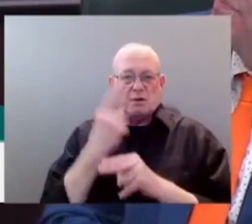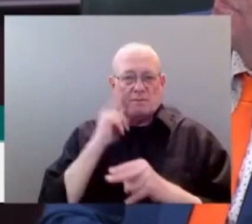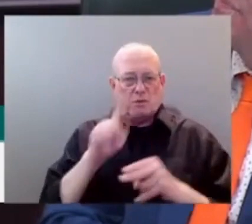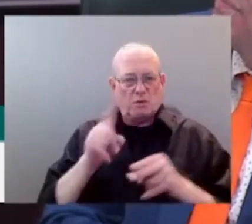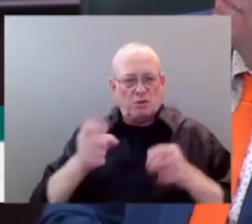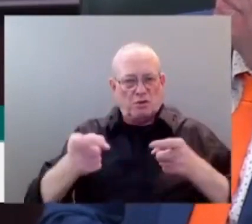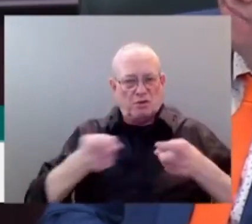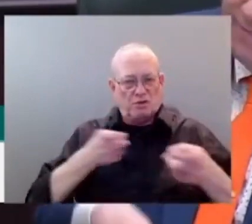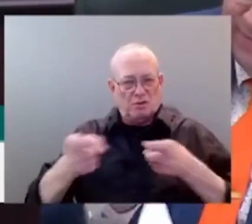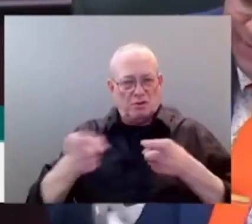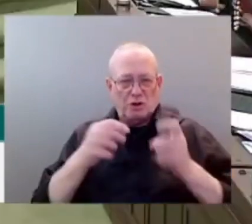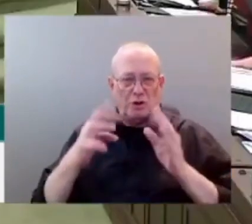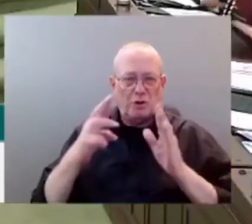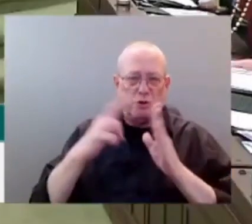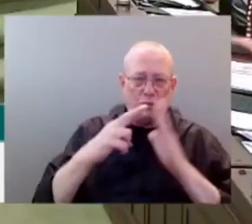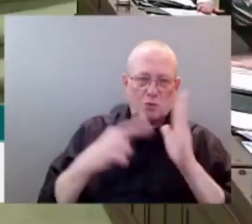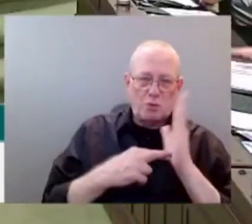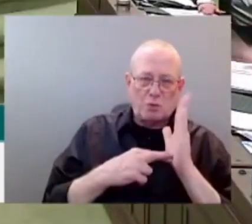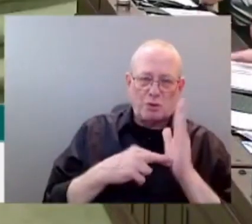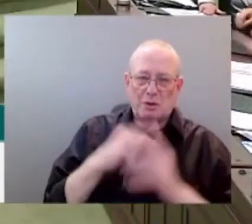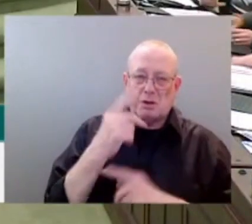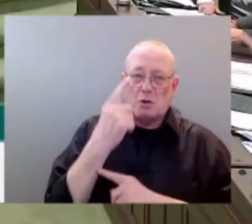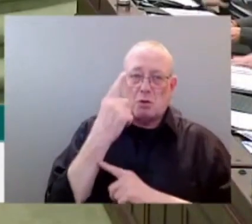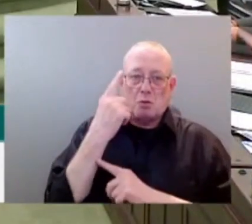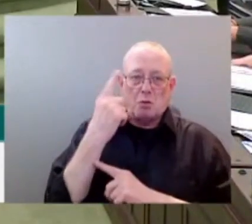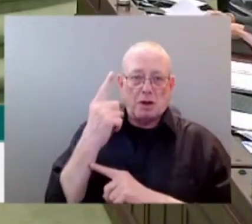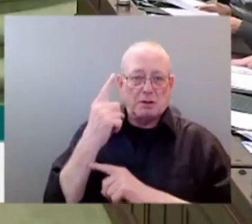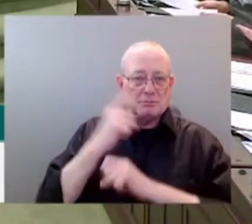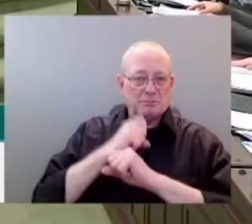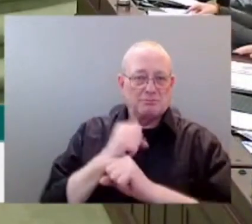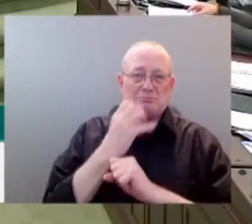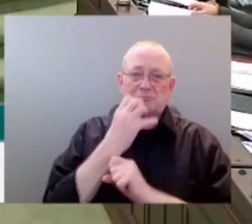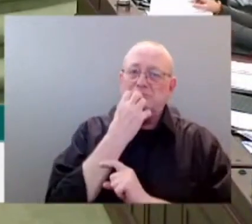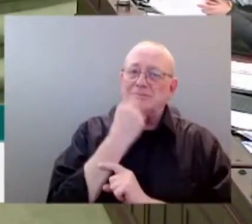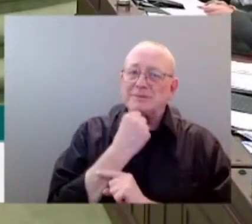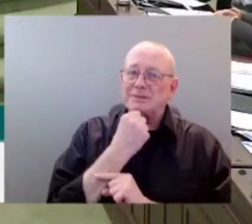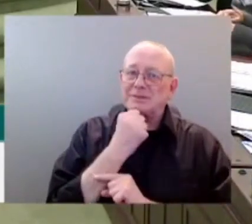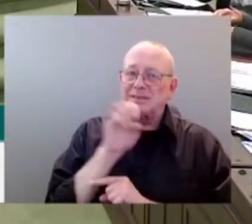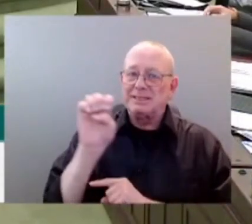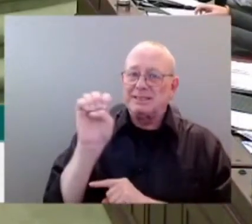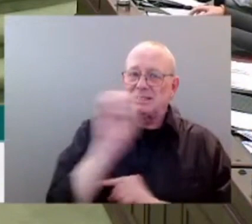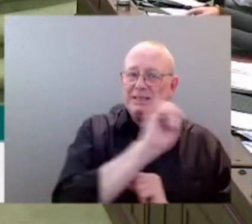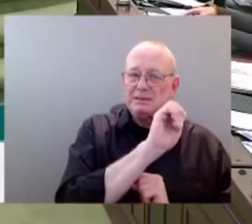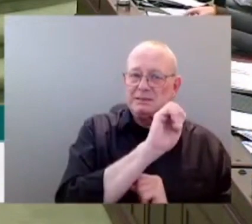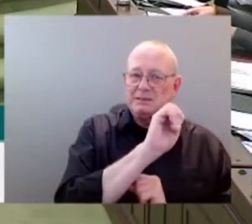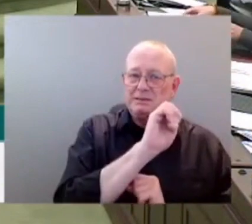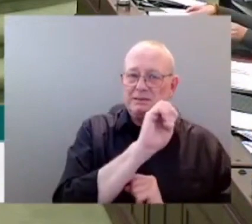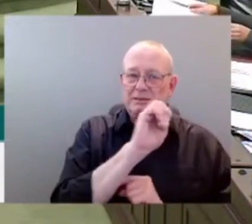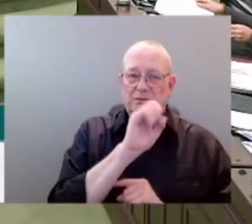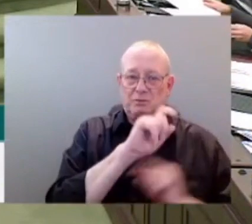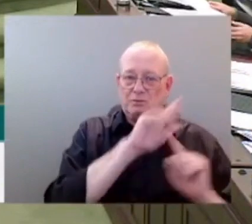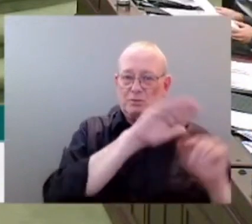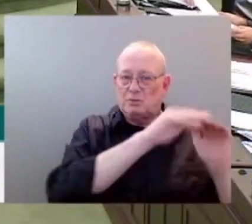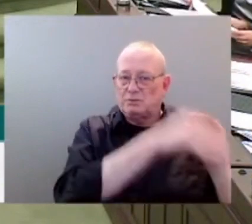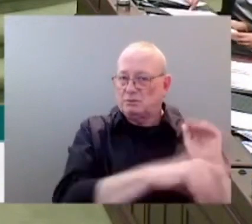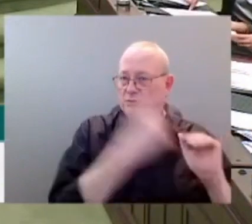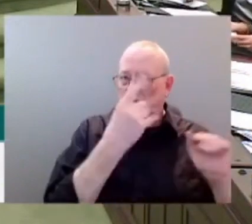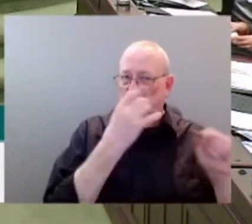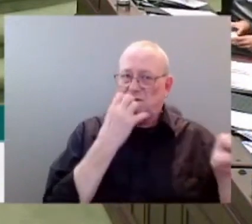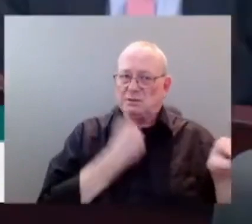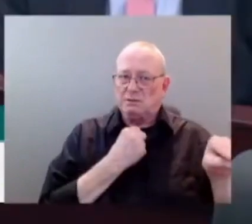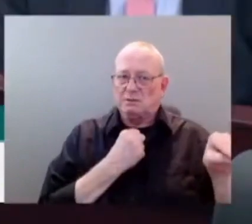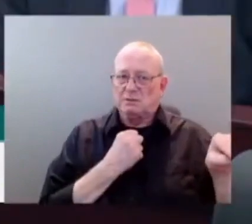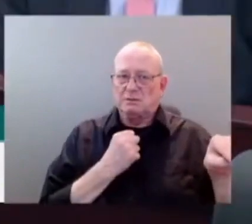protecting is the eastern slopes? The Honourable Minister of Affordability and Utilities. Thank you, Mr. Speaker. Thank you for the question. This